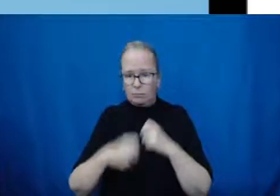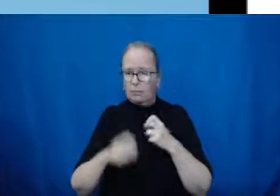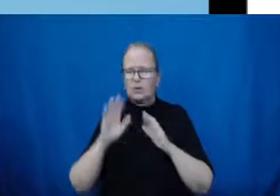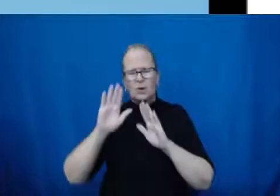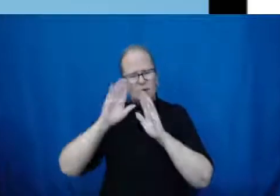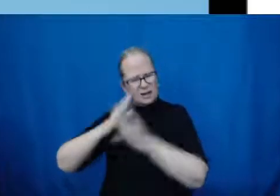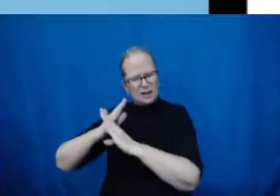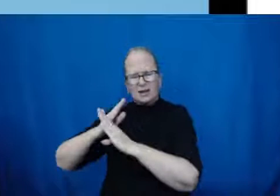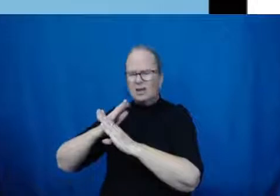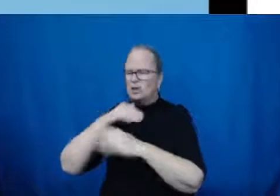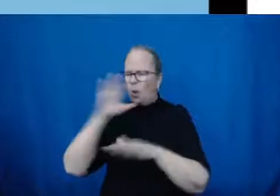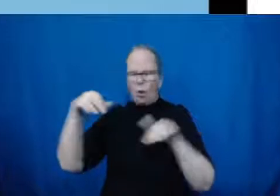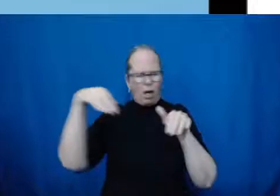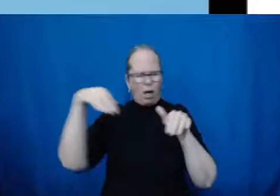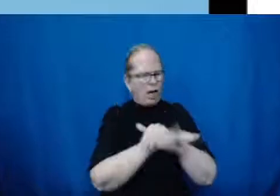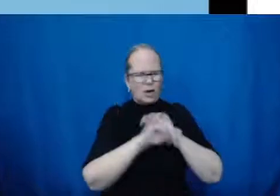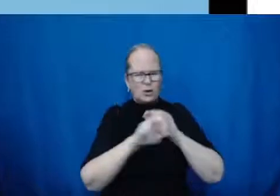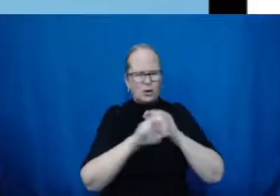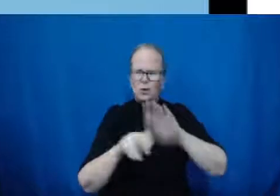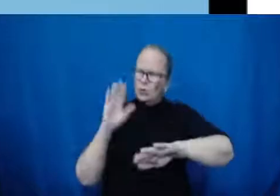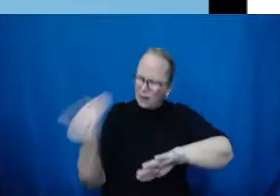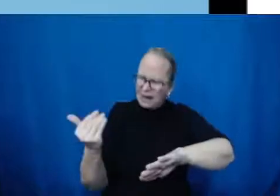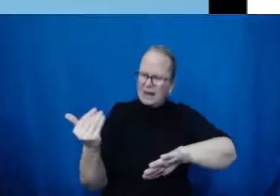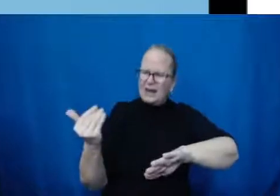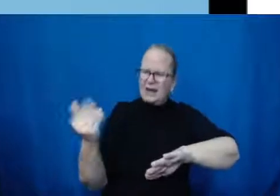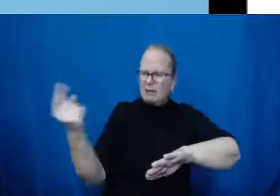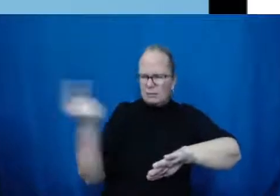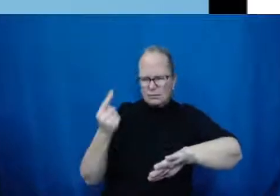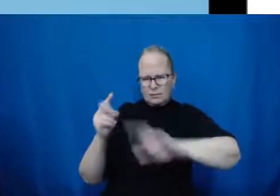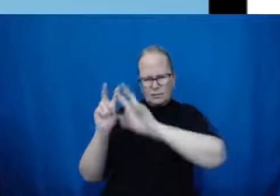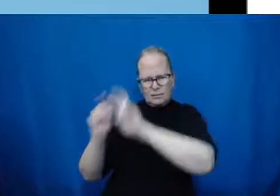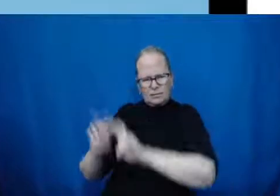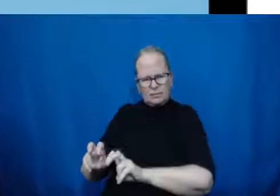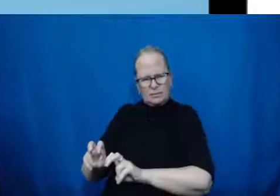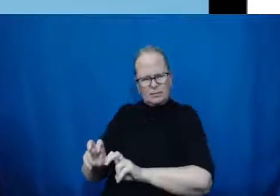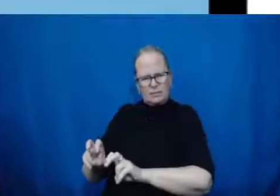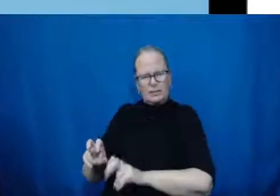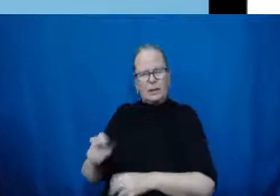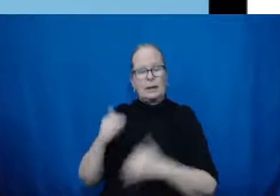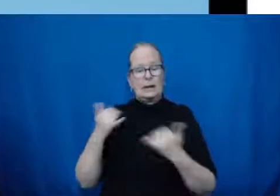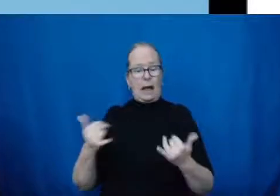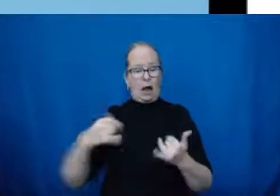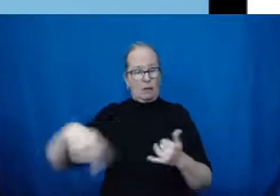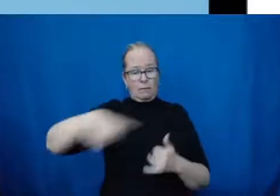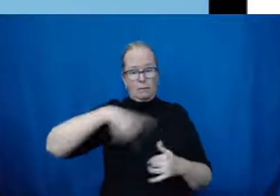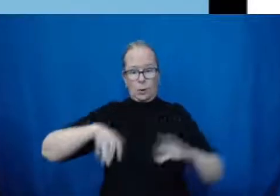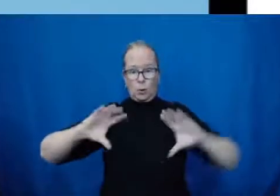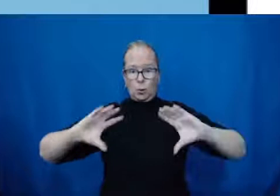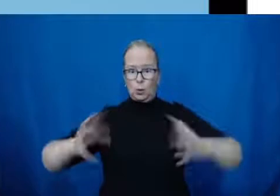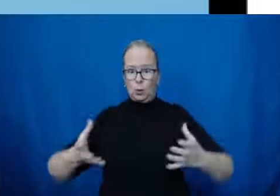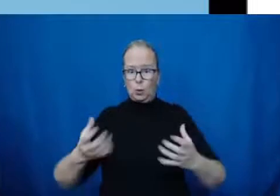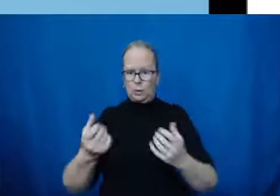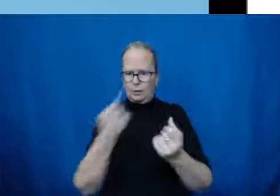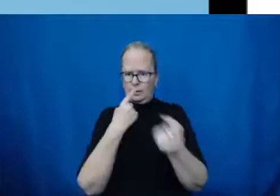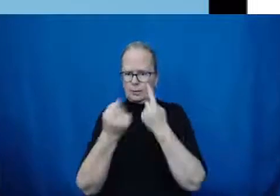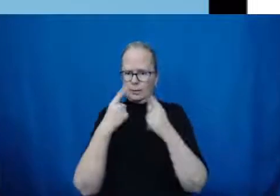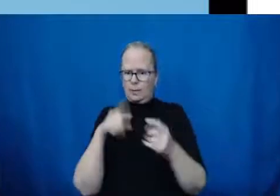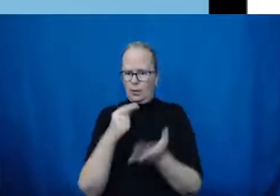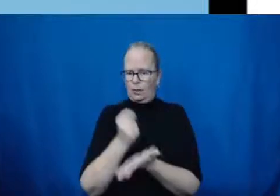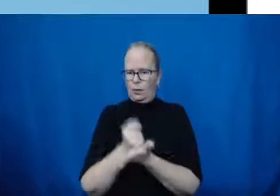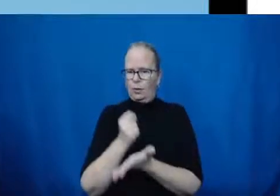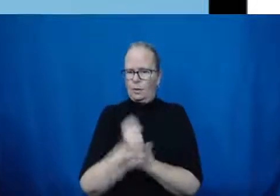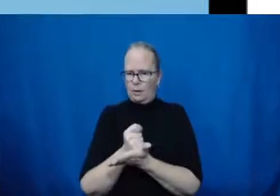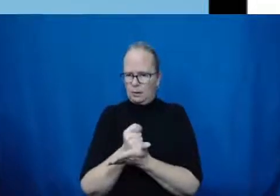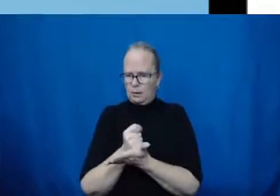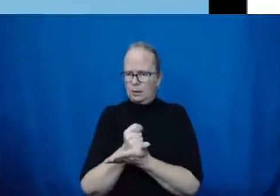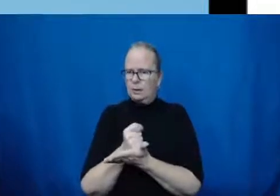in this group about treatments for COVID-19. And I think they're good questions. You know, I, as many others, am always interested in learning about the